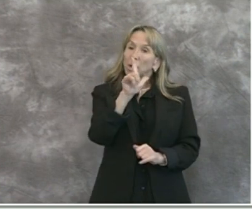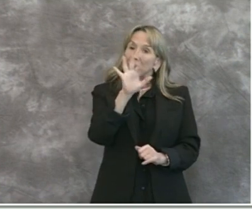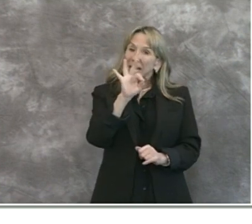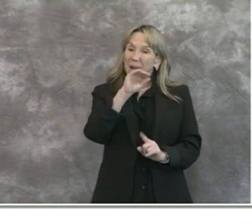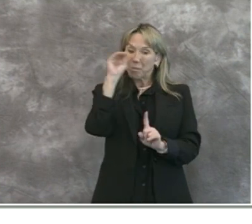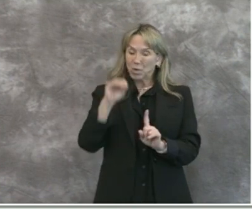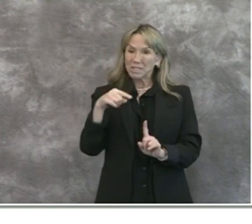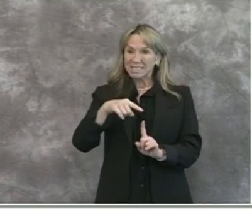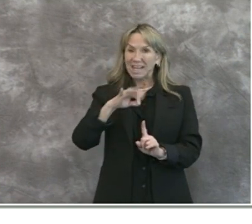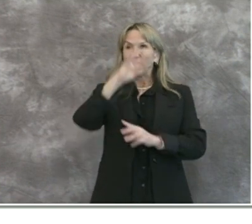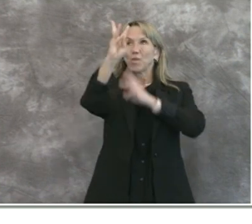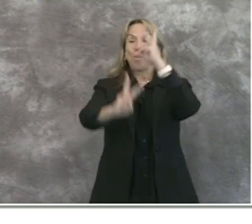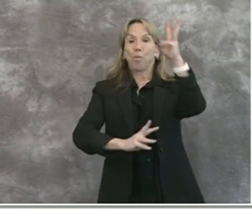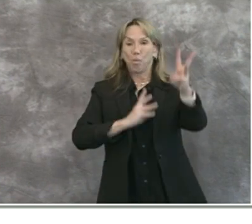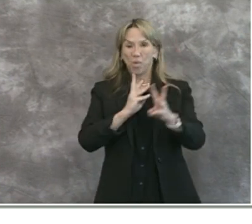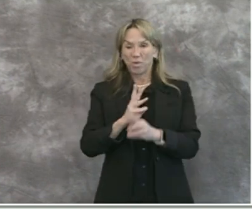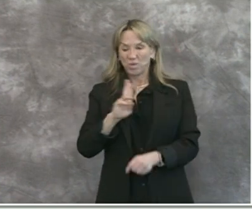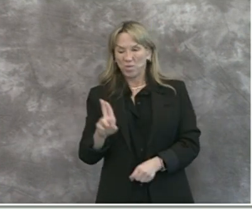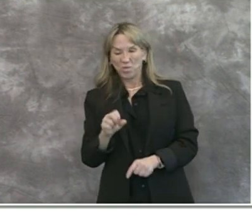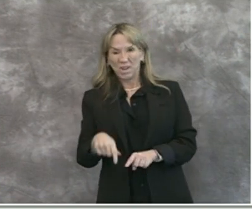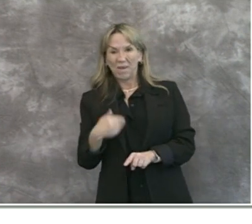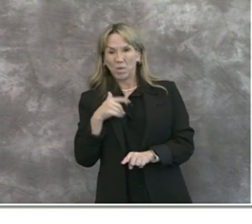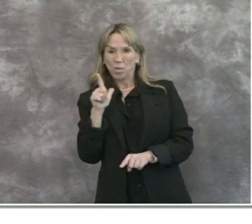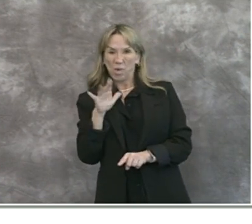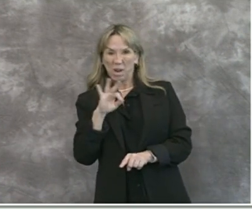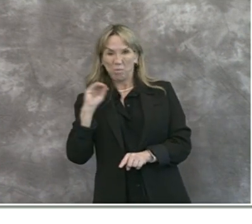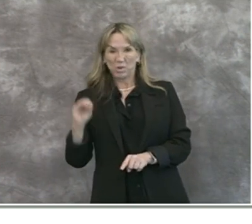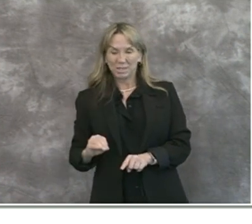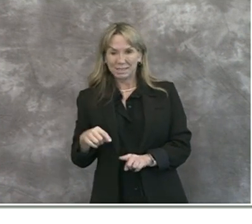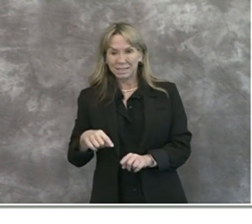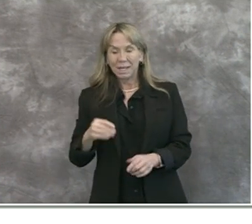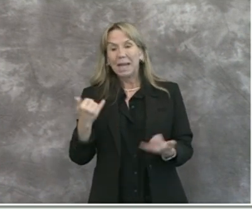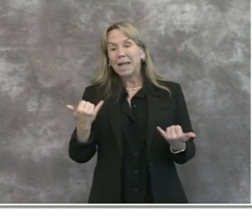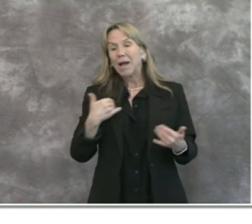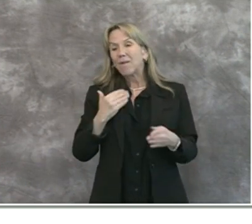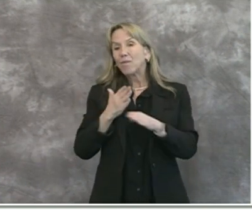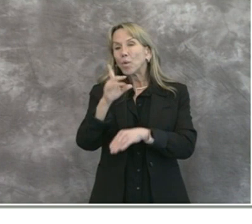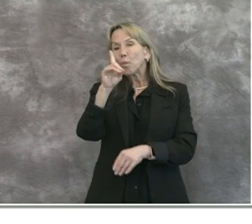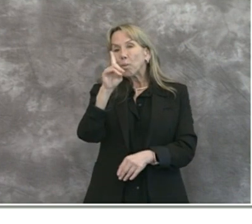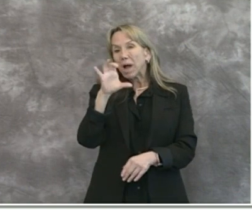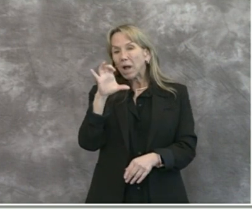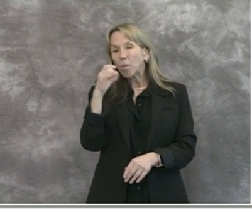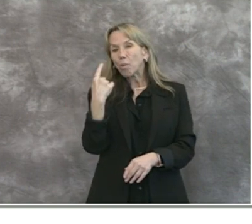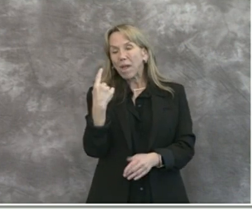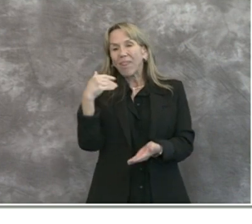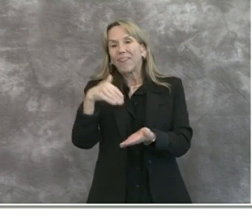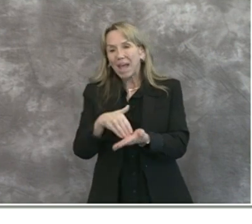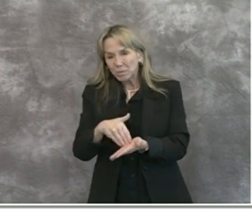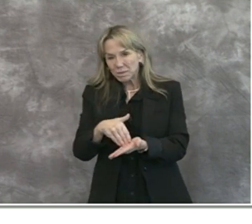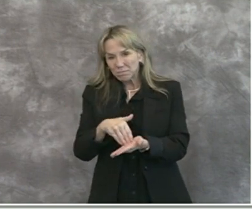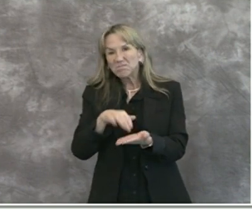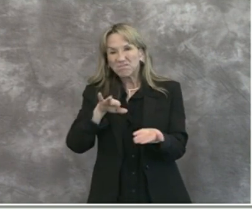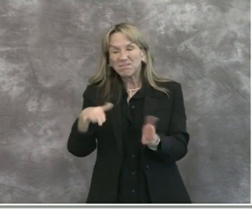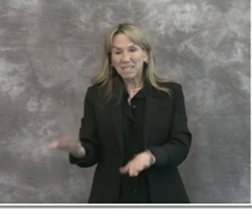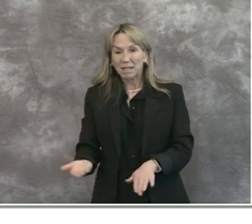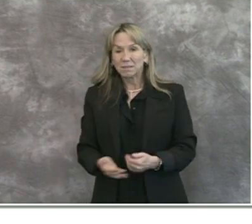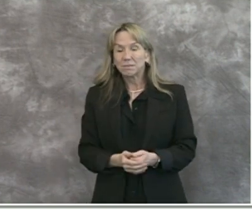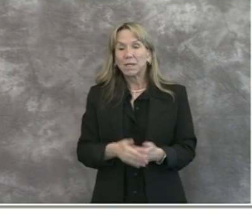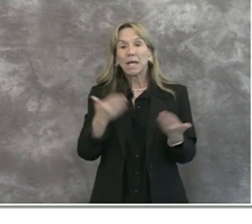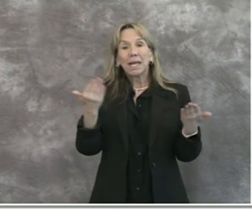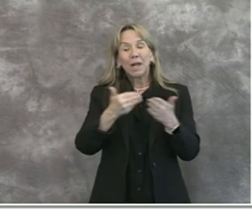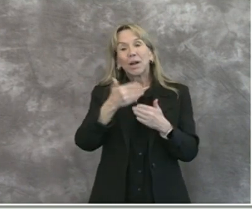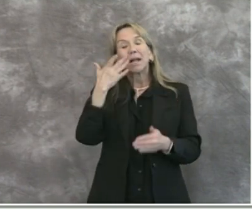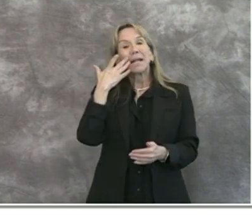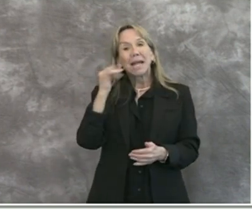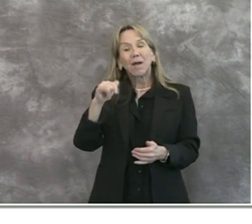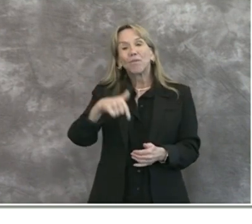of the total global number, and includes over 101,000 deaths. Statewide, California is reporting